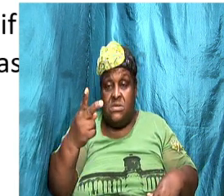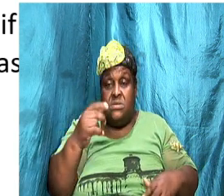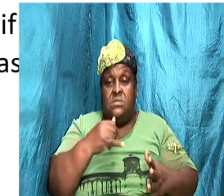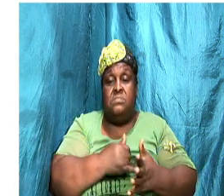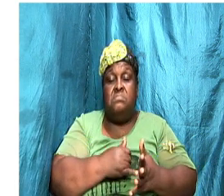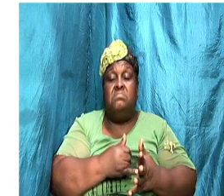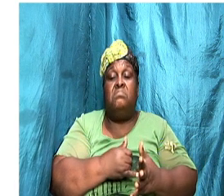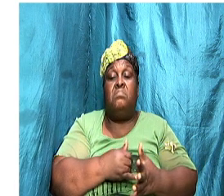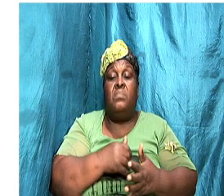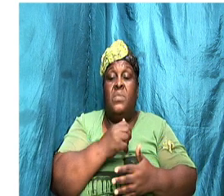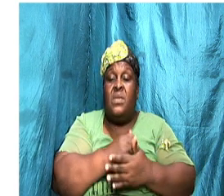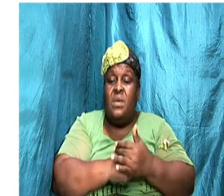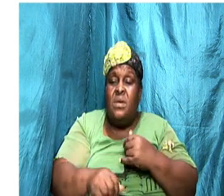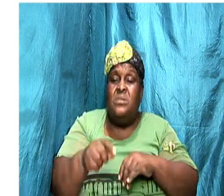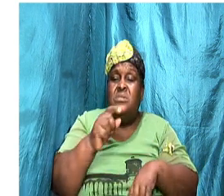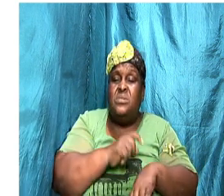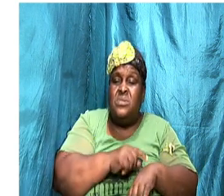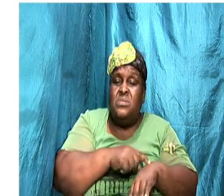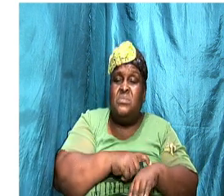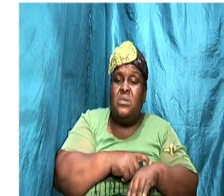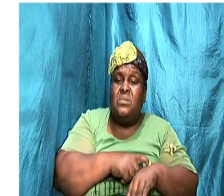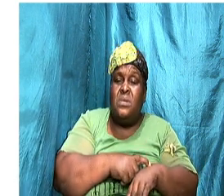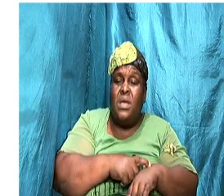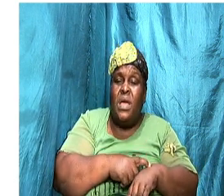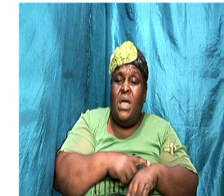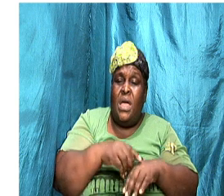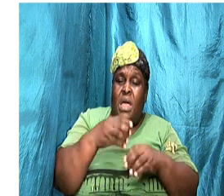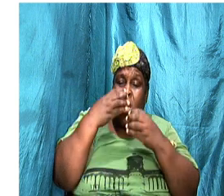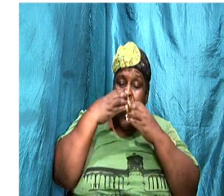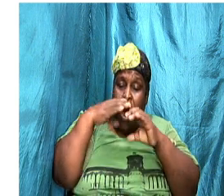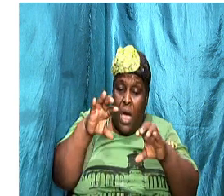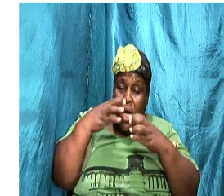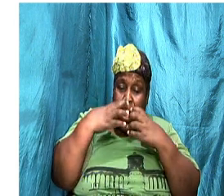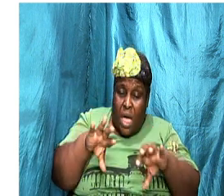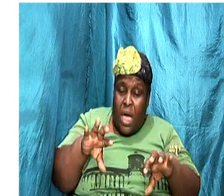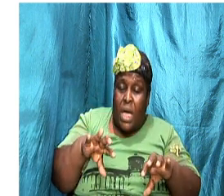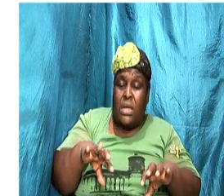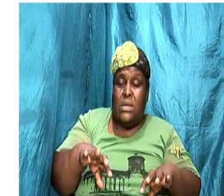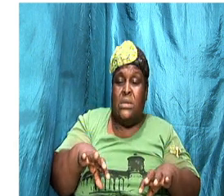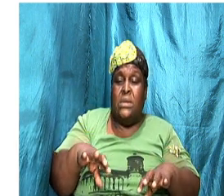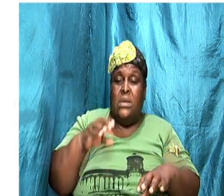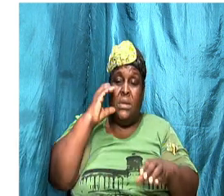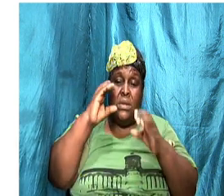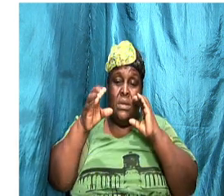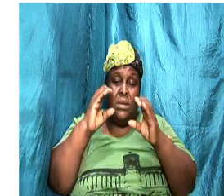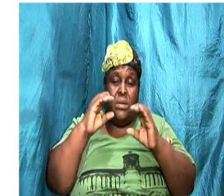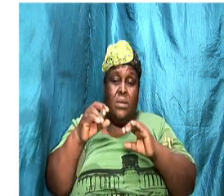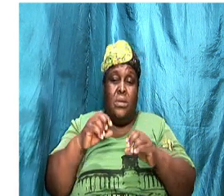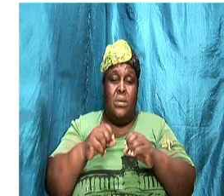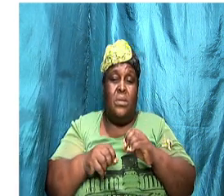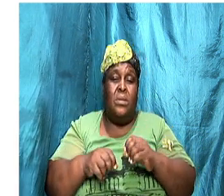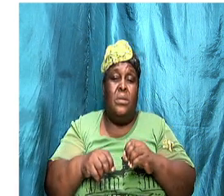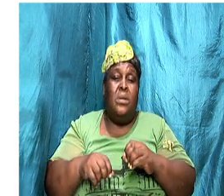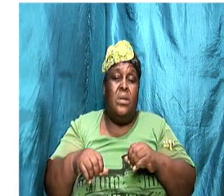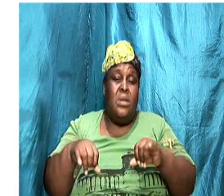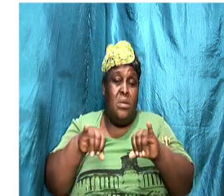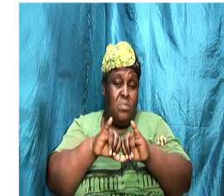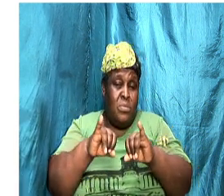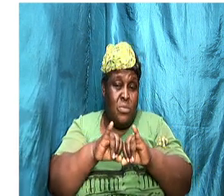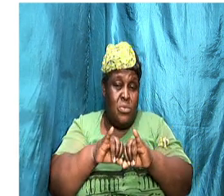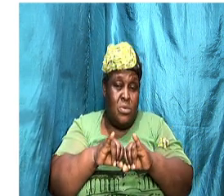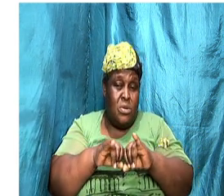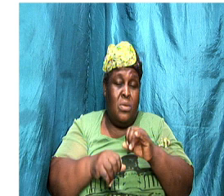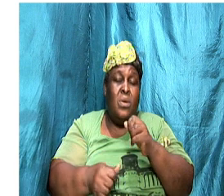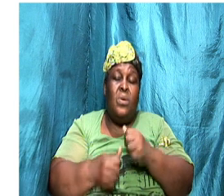sometimes when you are having an heated conversation it is important to consider which person the issues matter to most